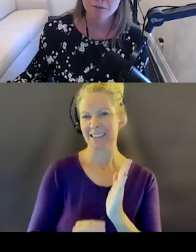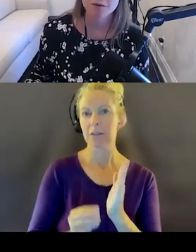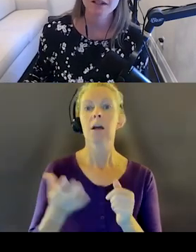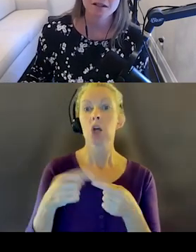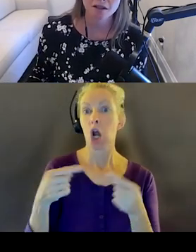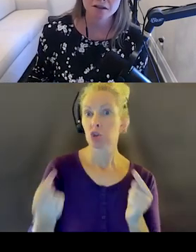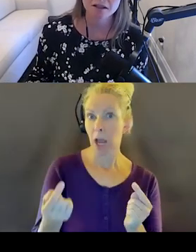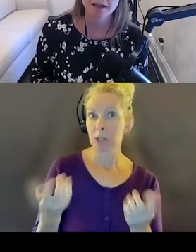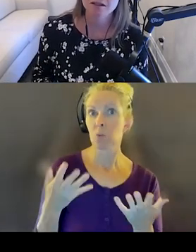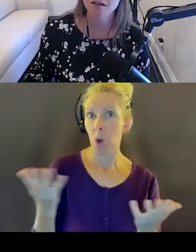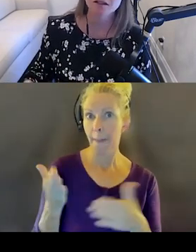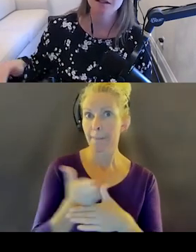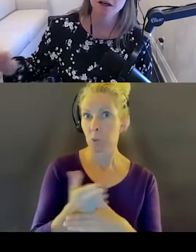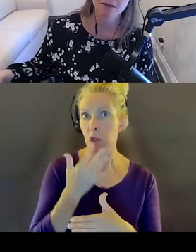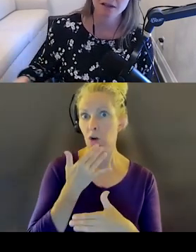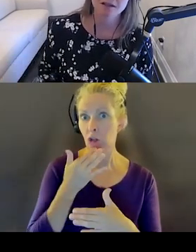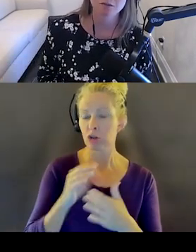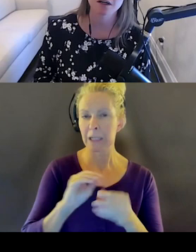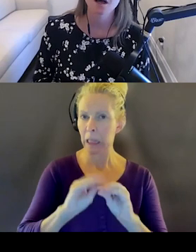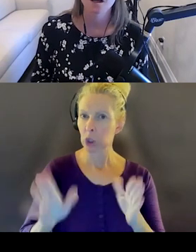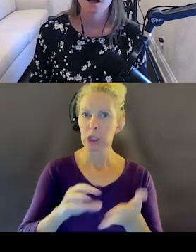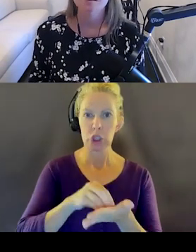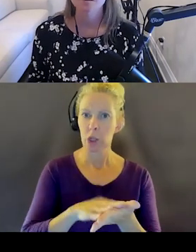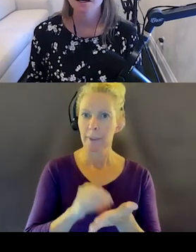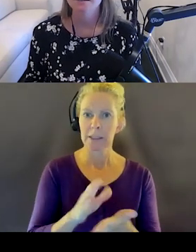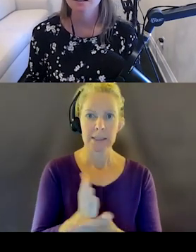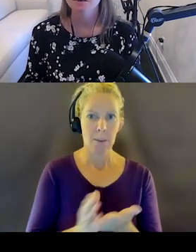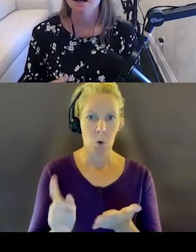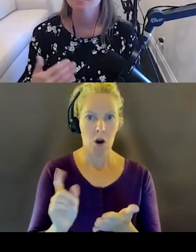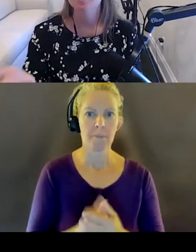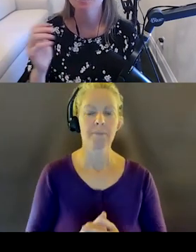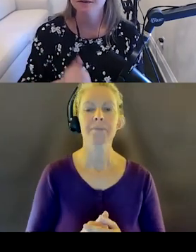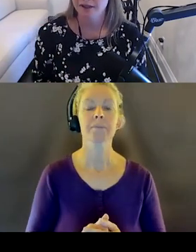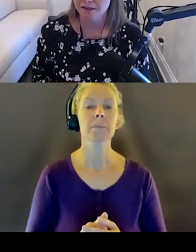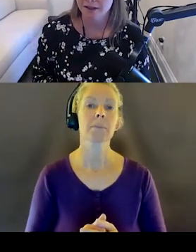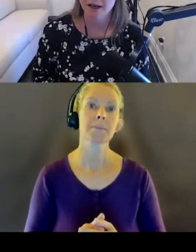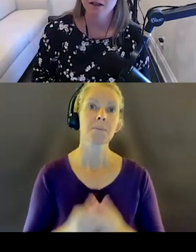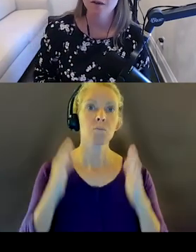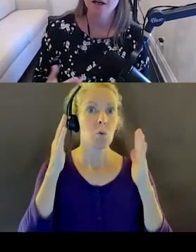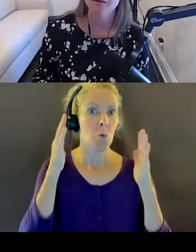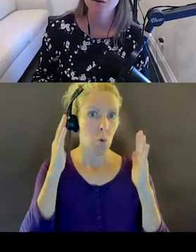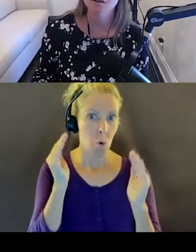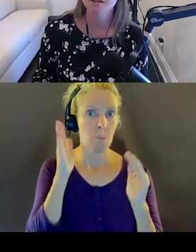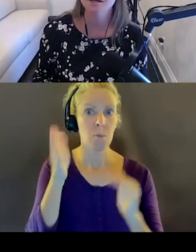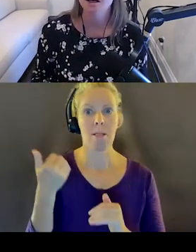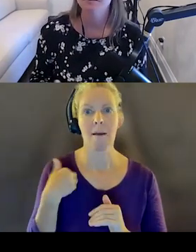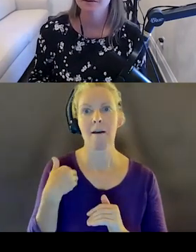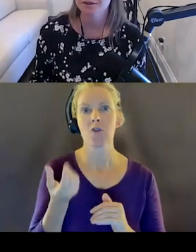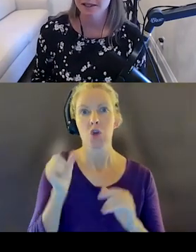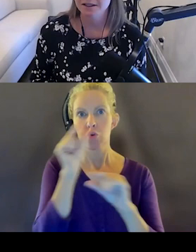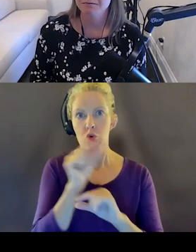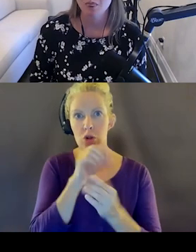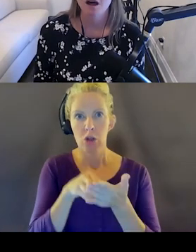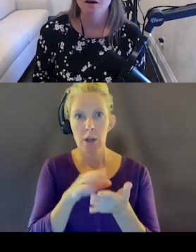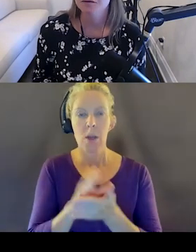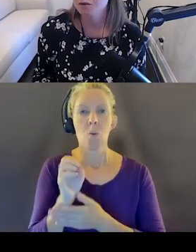between these colors. And just clearly document that somewhere. So ideally you would have rules for things like that. You would have rules around